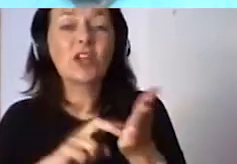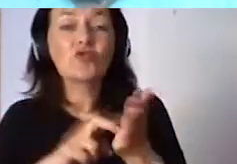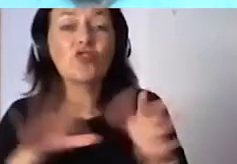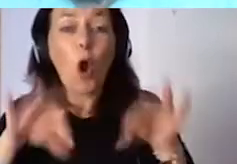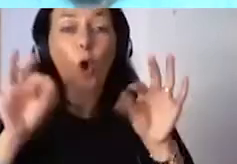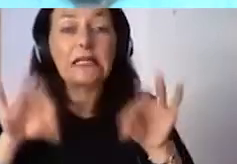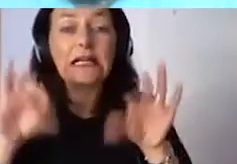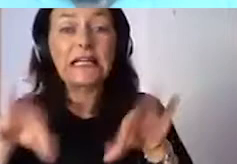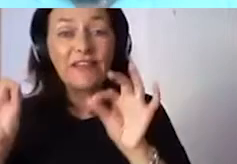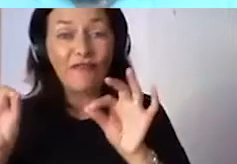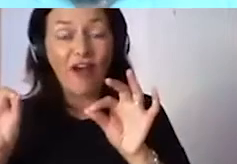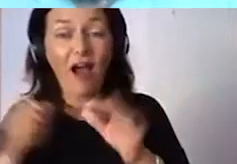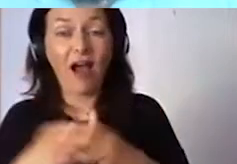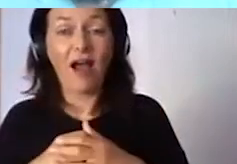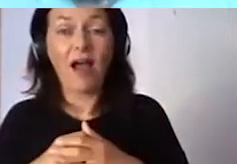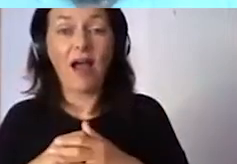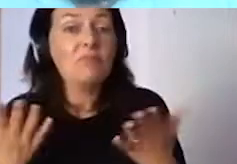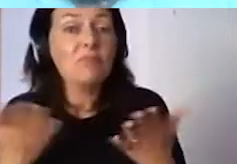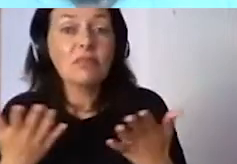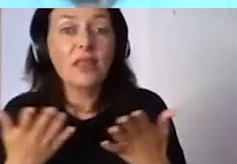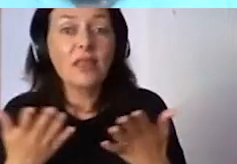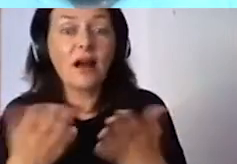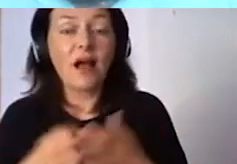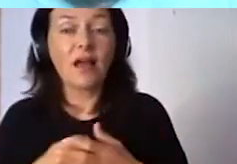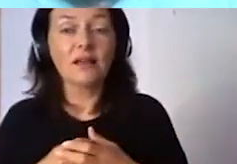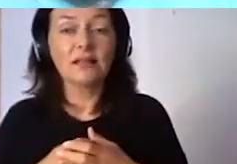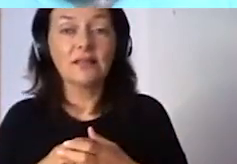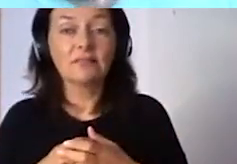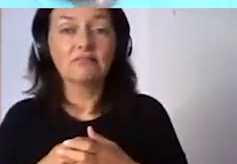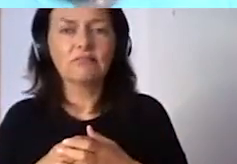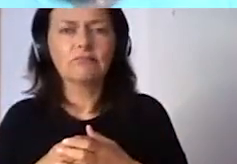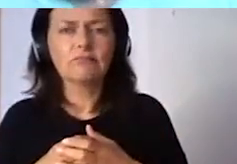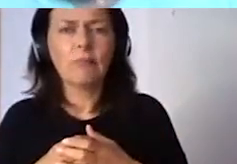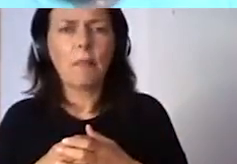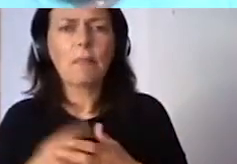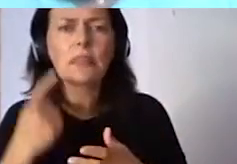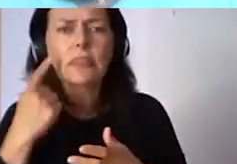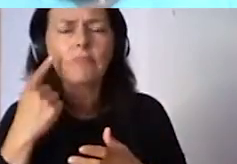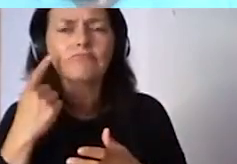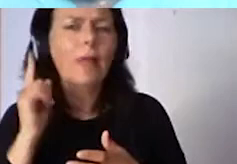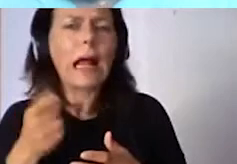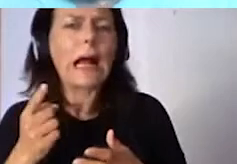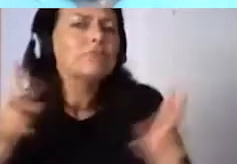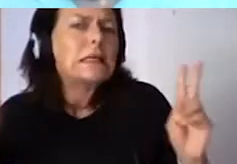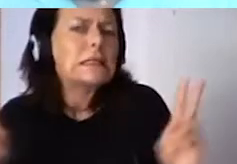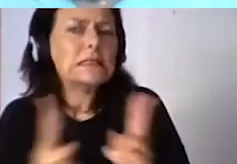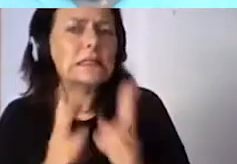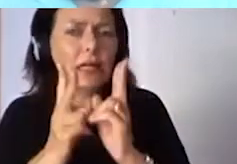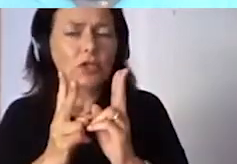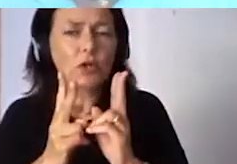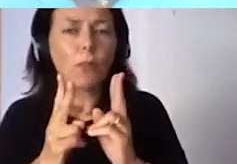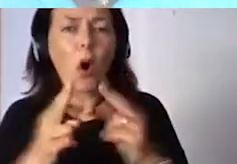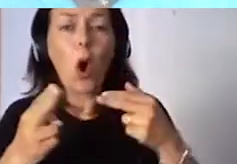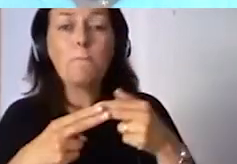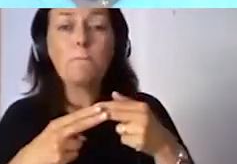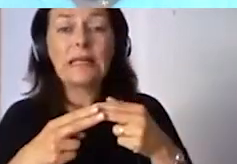encounter between the digital transformation and how this